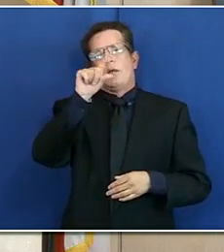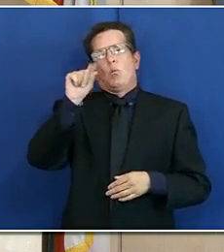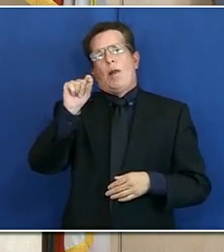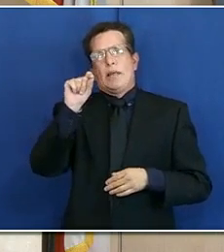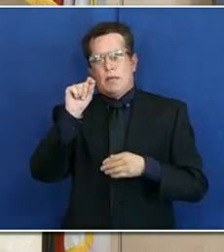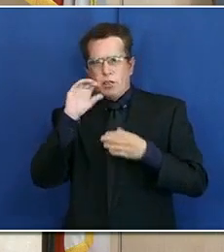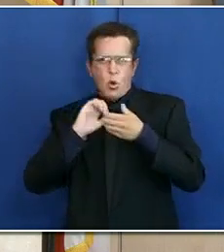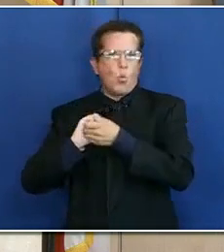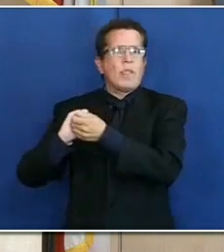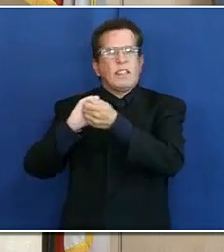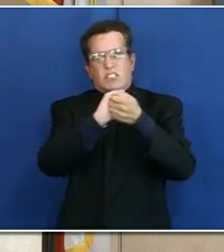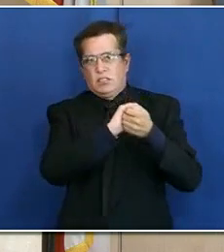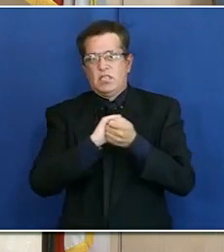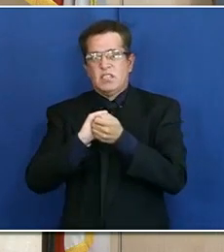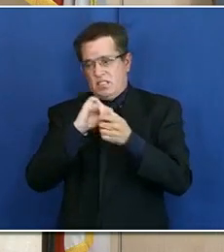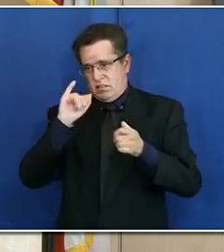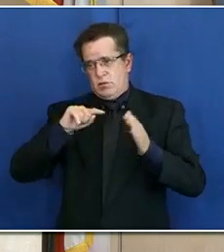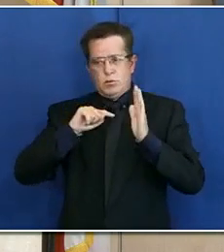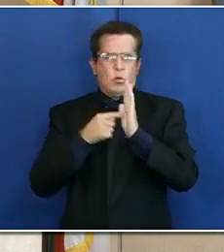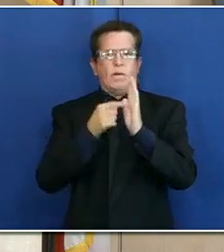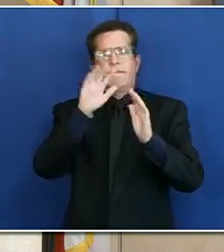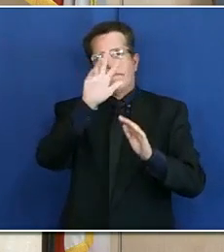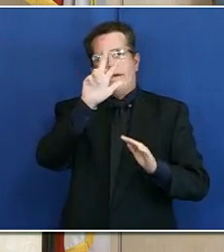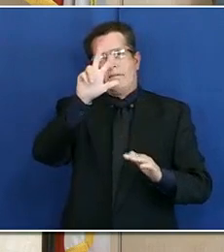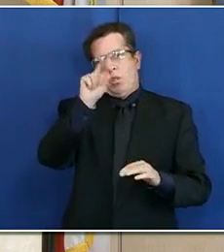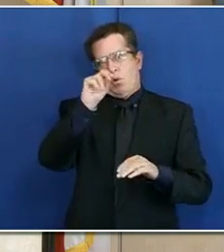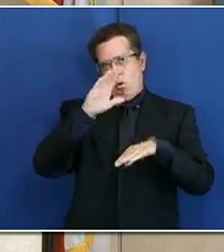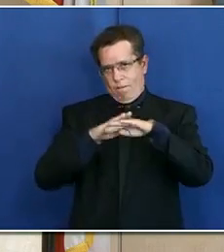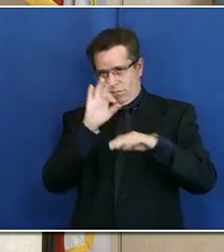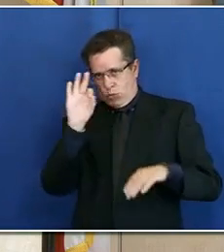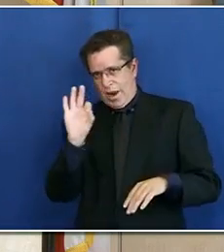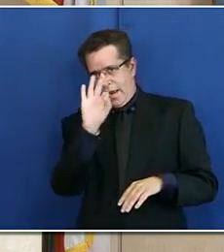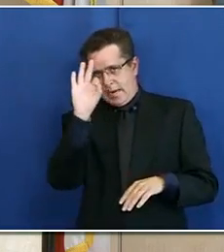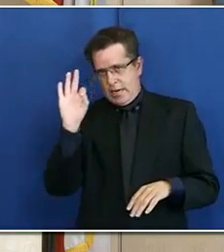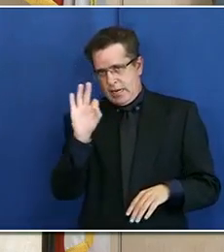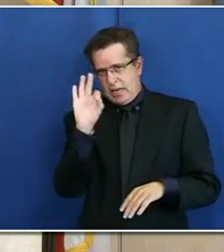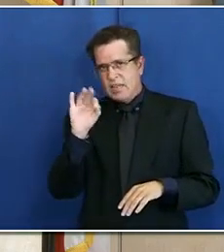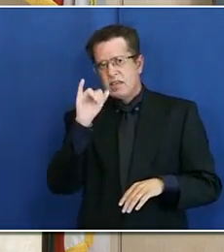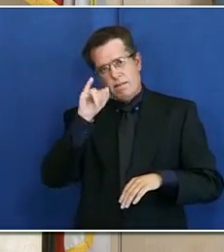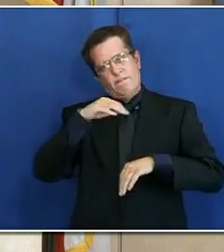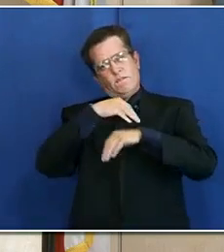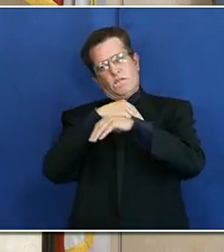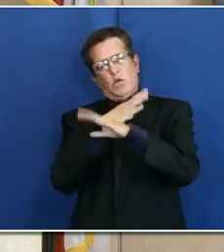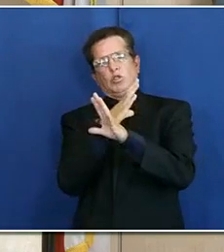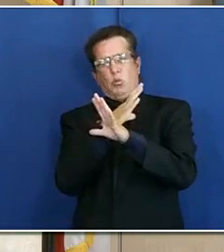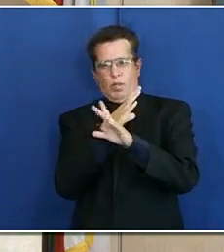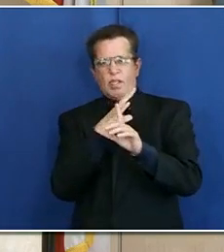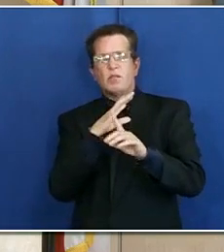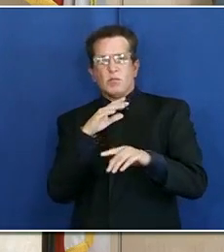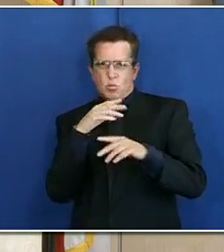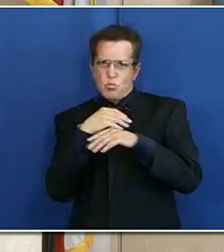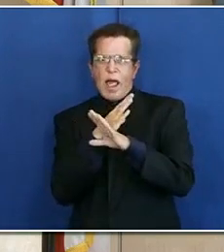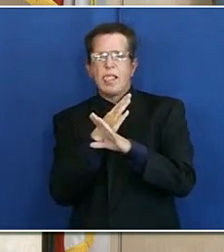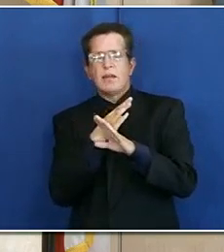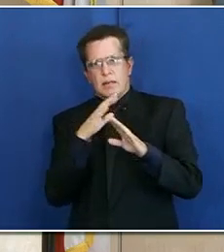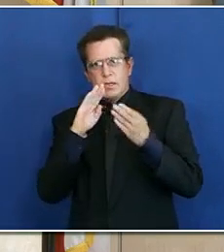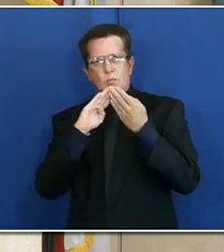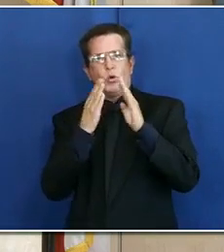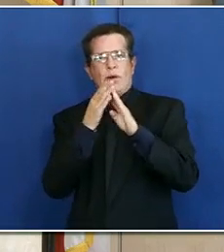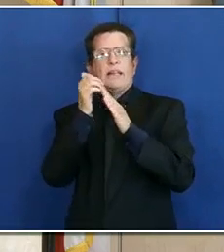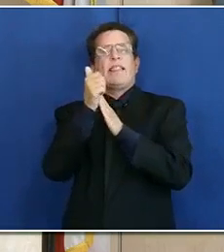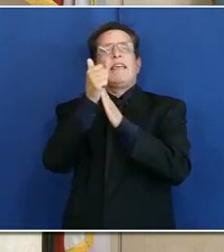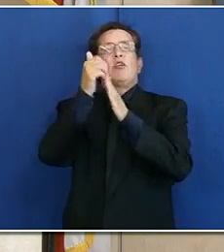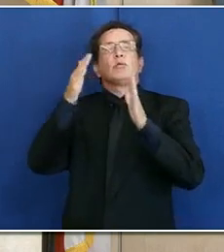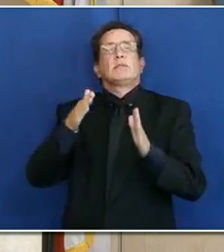The Day of Action kicks off at 5.30 p.m. on Friday with a virtual rally and panel of community leaders, and between